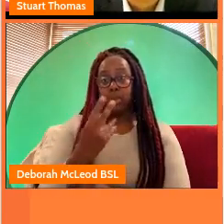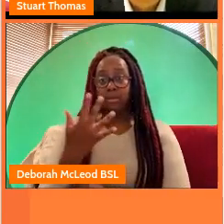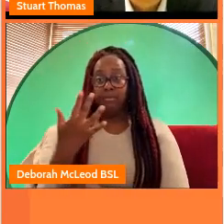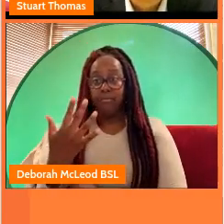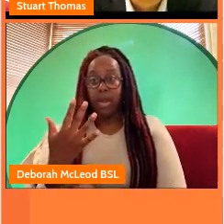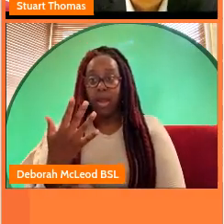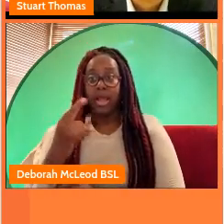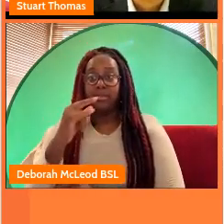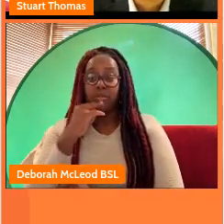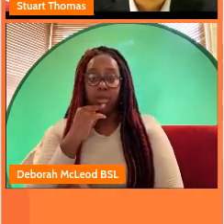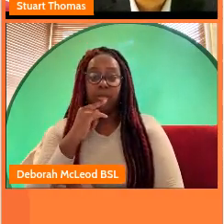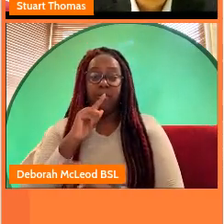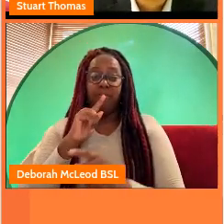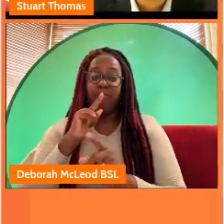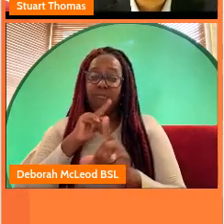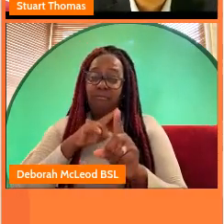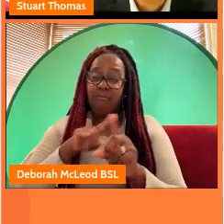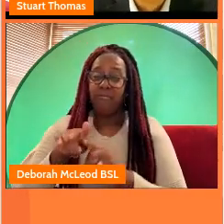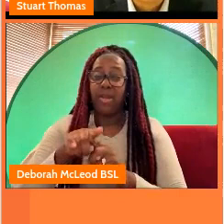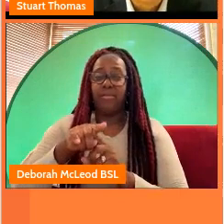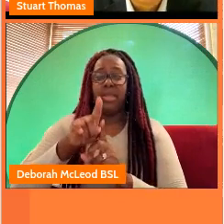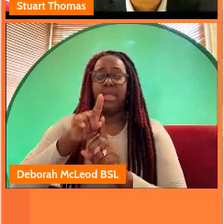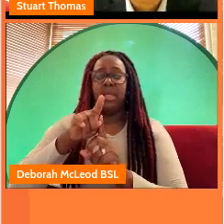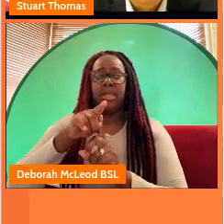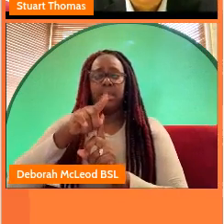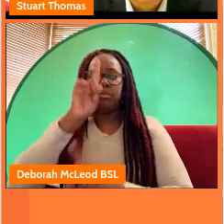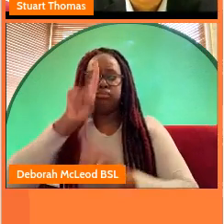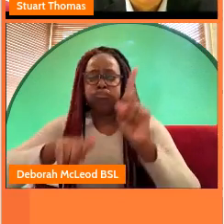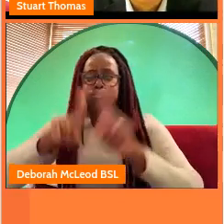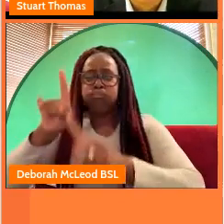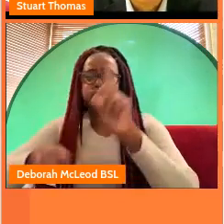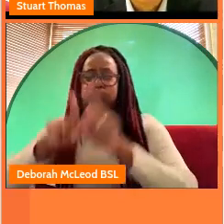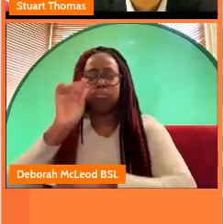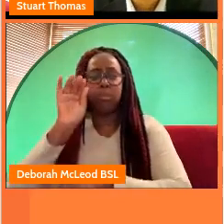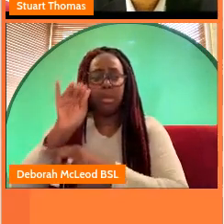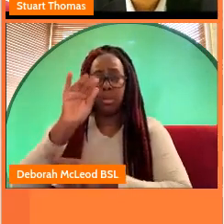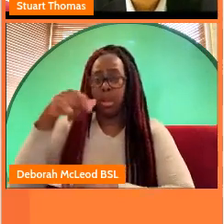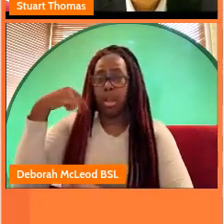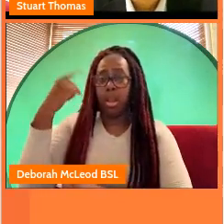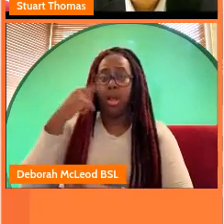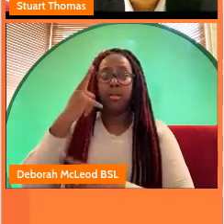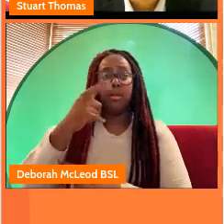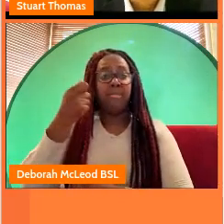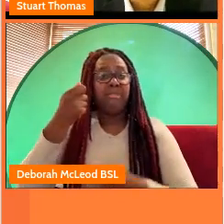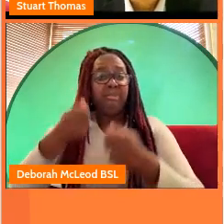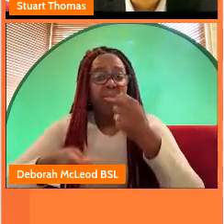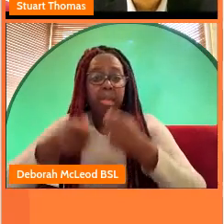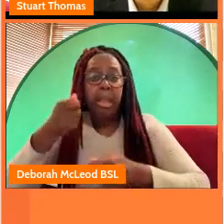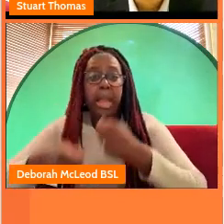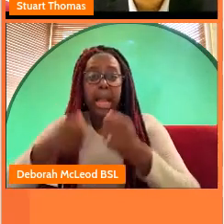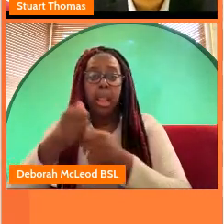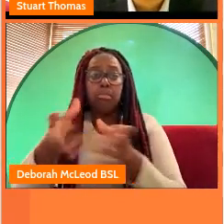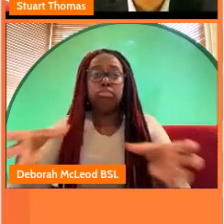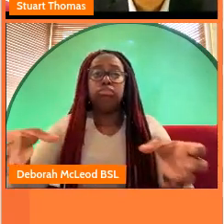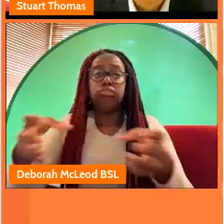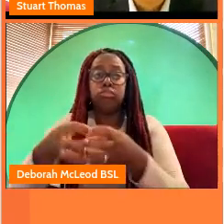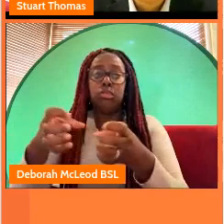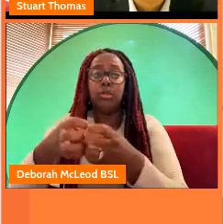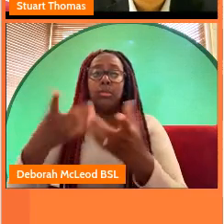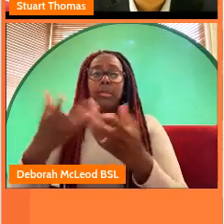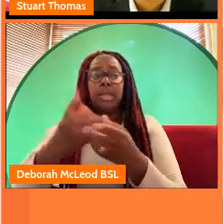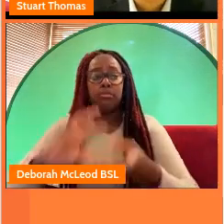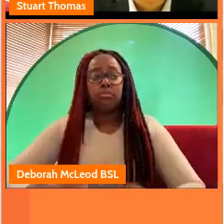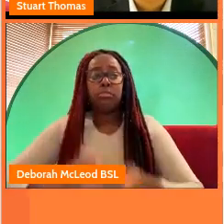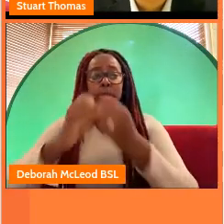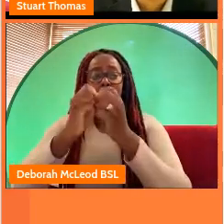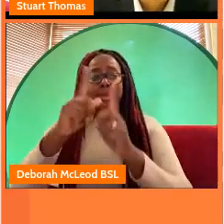ethnically diverse outside of london the idea is to create a thriving flexible talent pool in the creative digital and